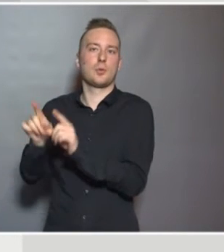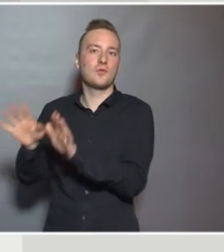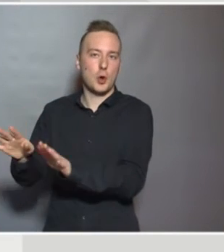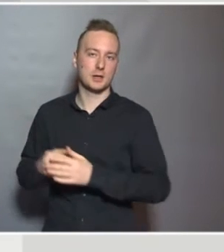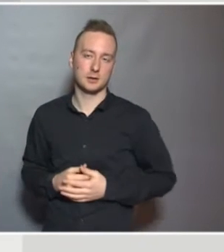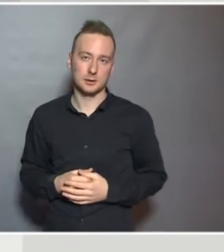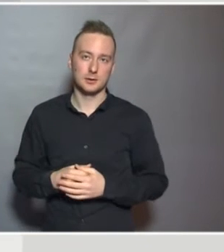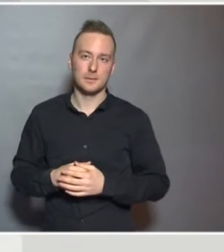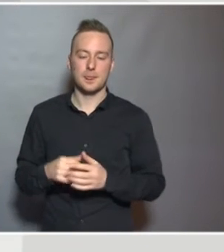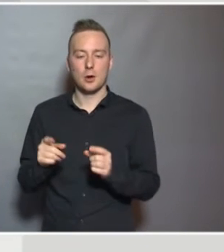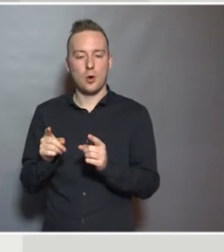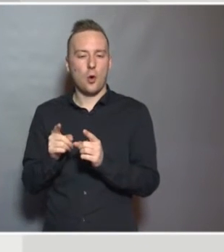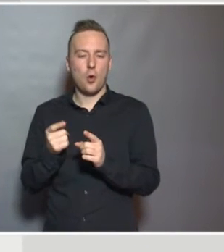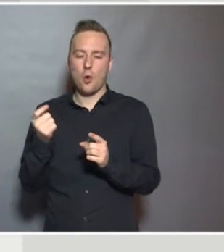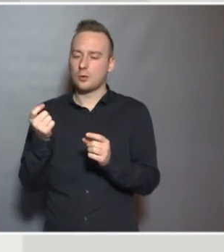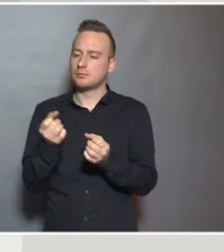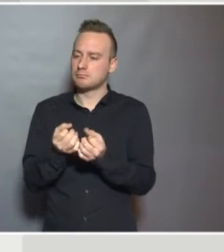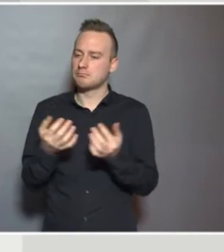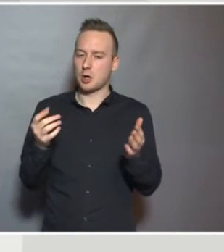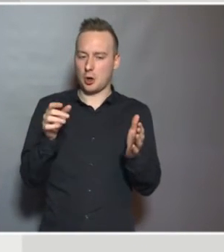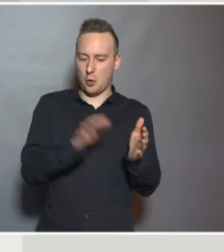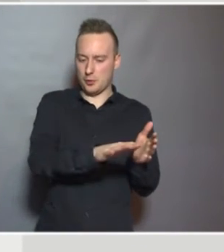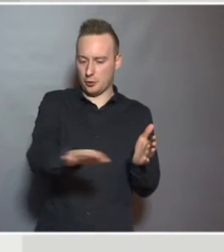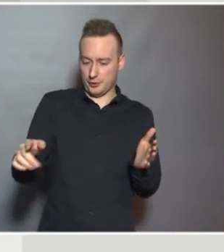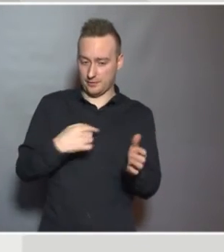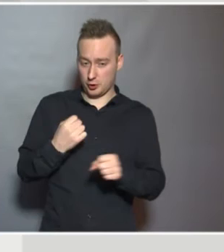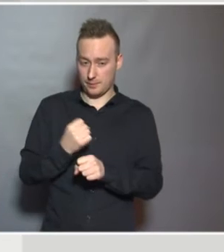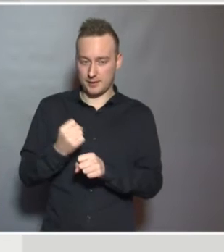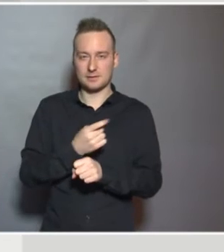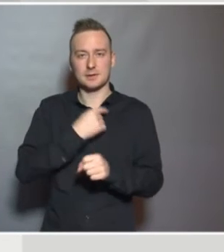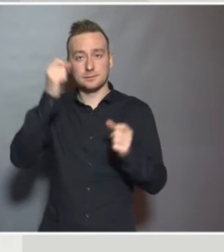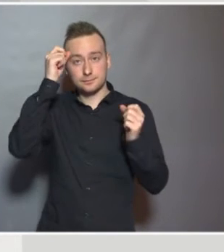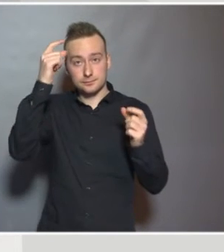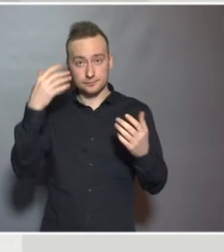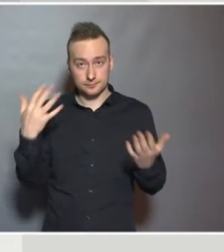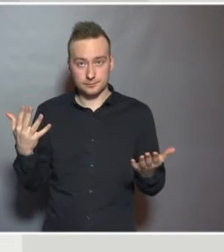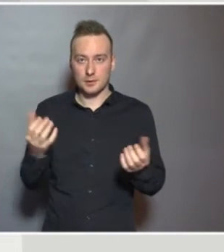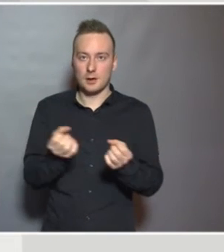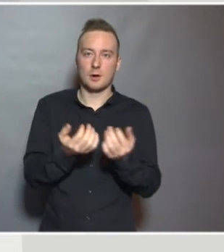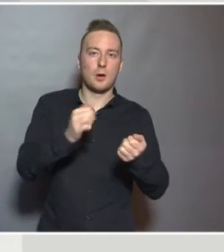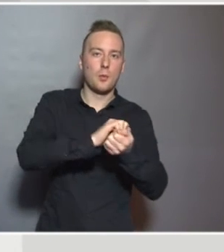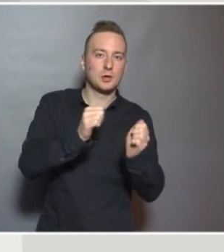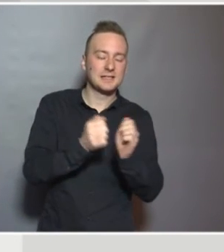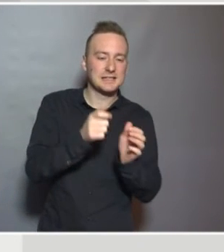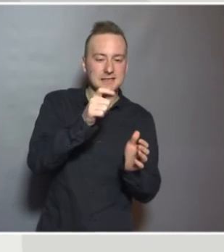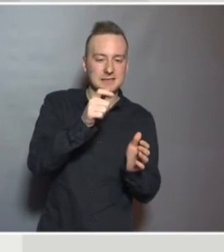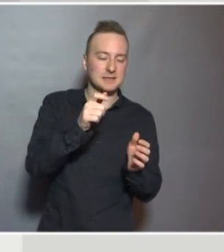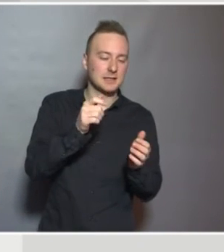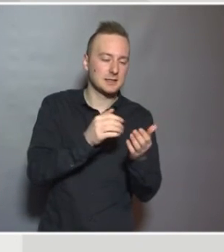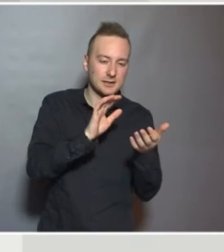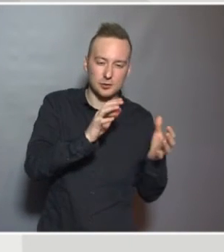in quite a few areas of our work, that in many policy and practice situations,